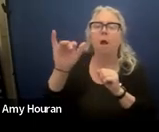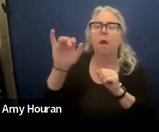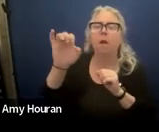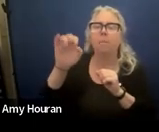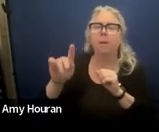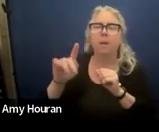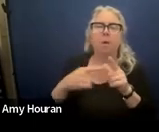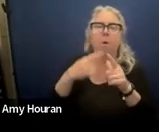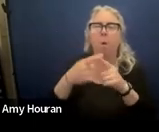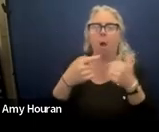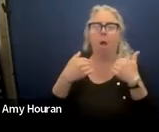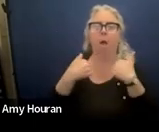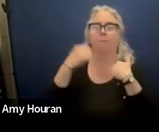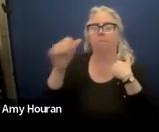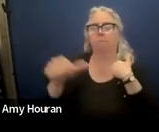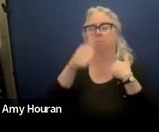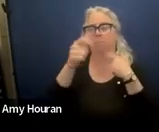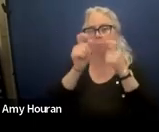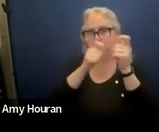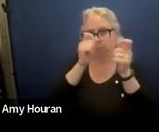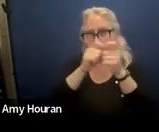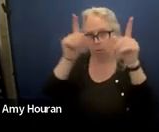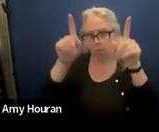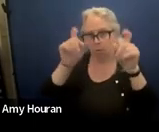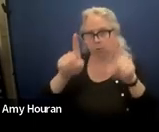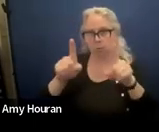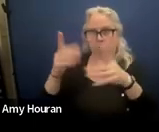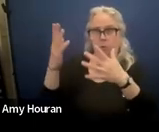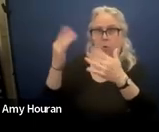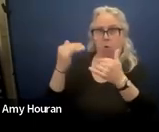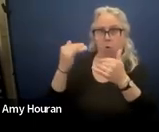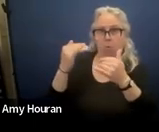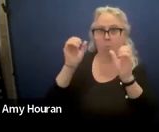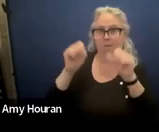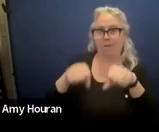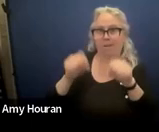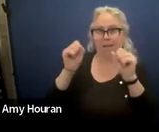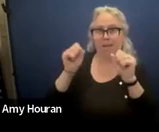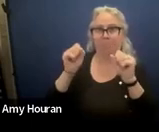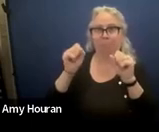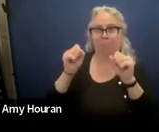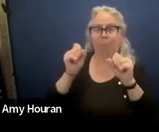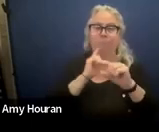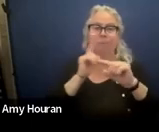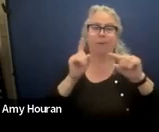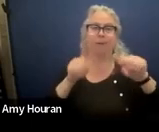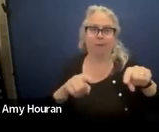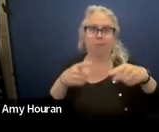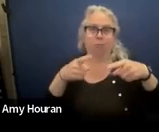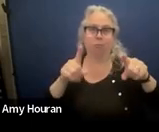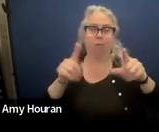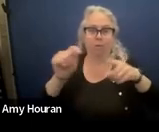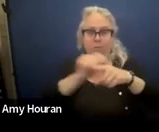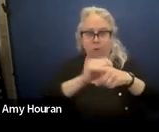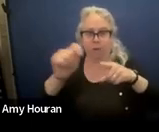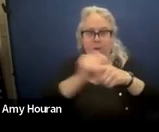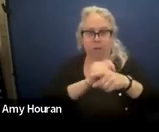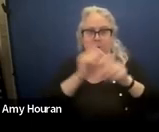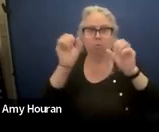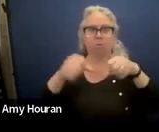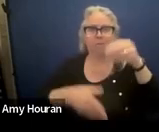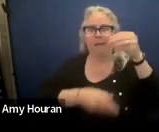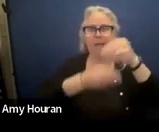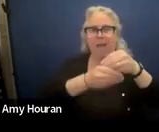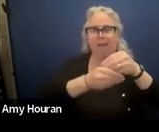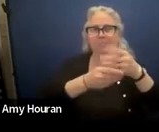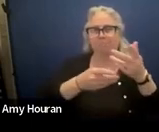or if you have any specific questions that you're hoping that we might answer during this training um feel free to drop them in the chat if